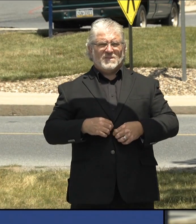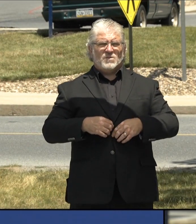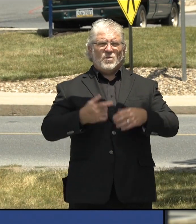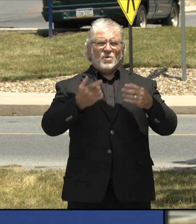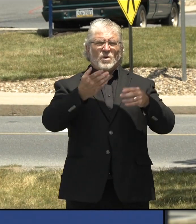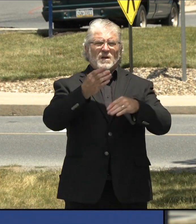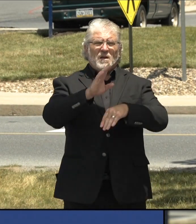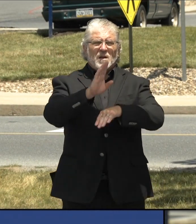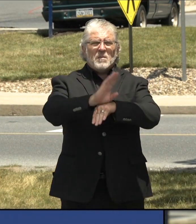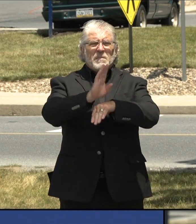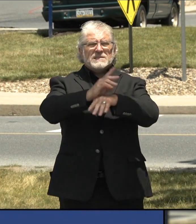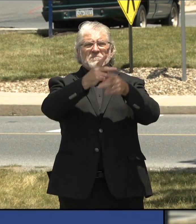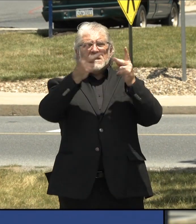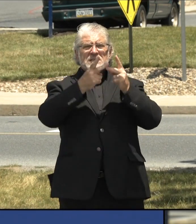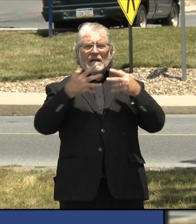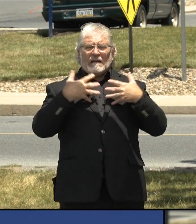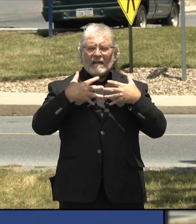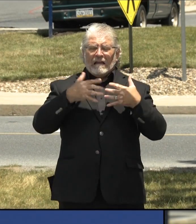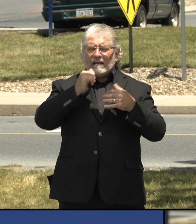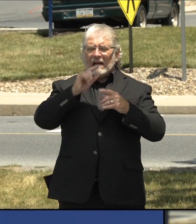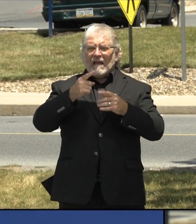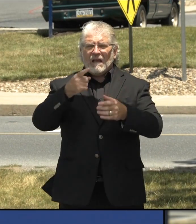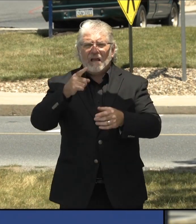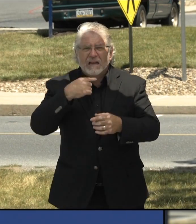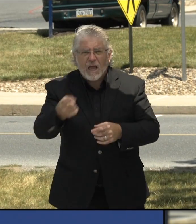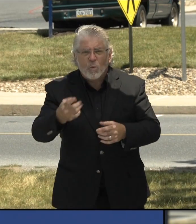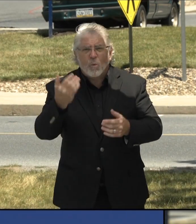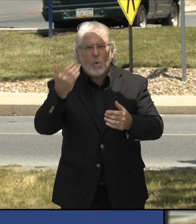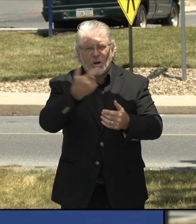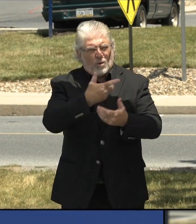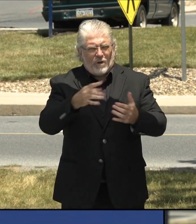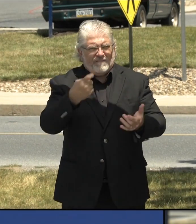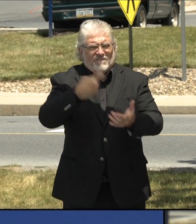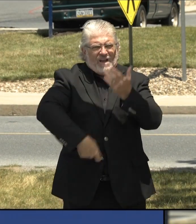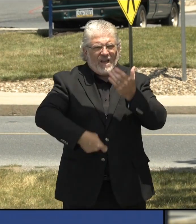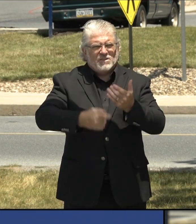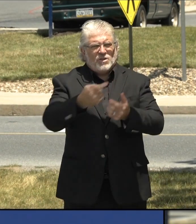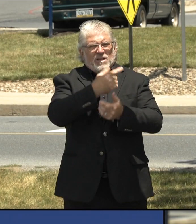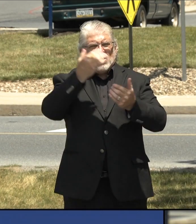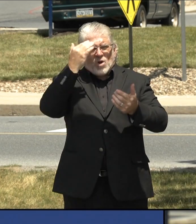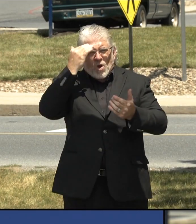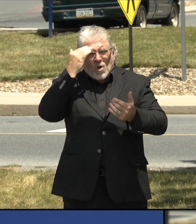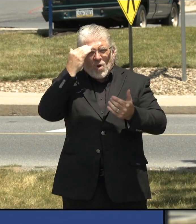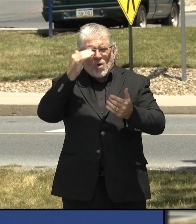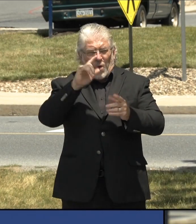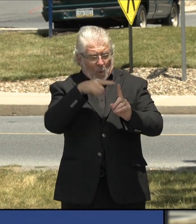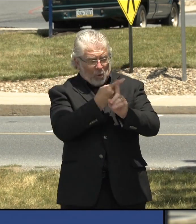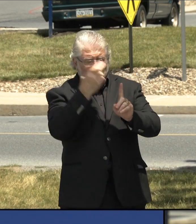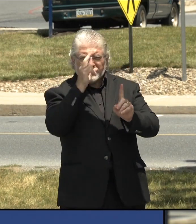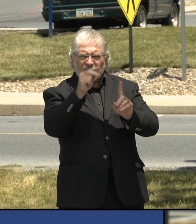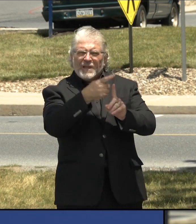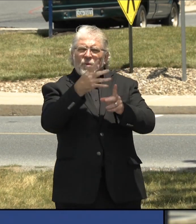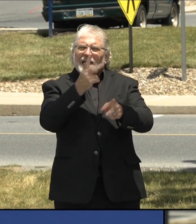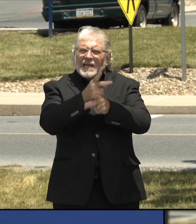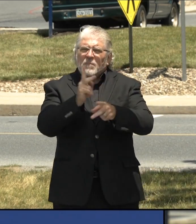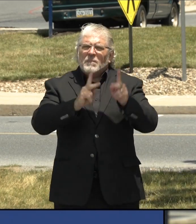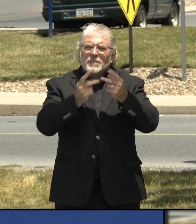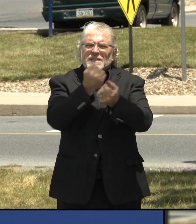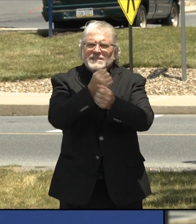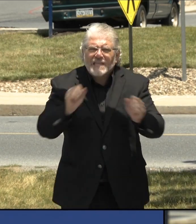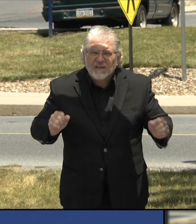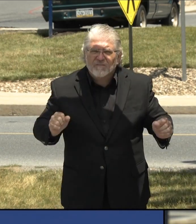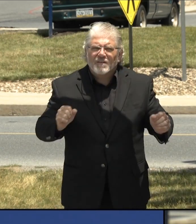of their employees and their customers. We need everybody in Pennsylvania to finally come to that conclusion. So yeah, we can